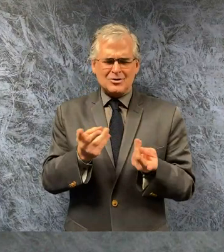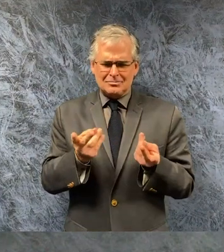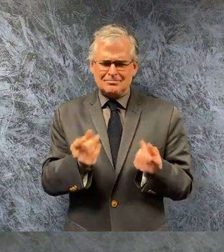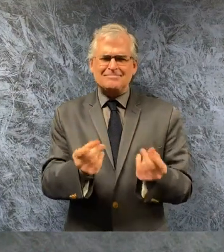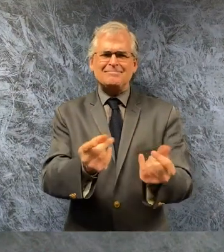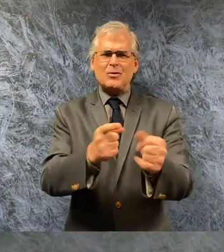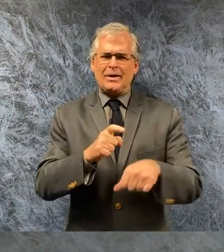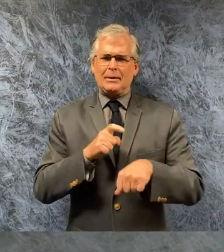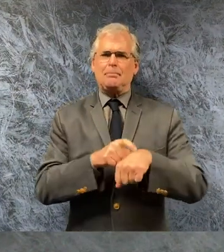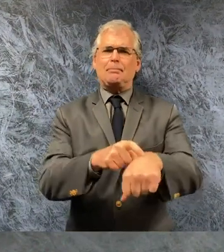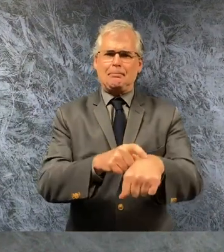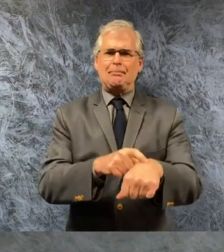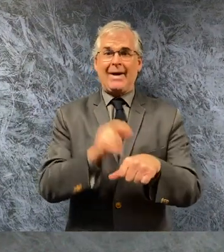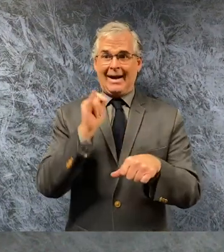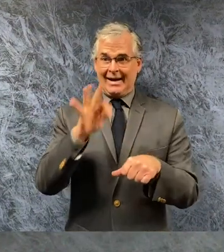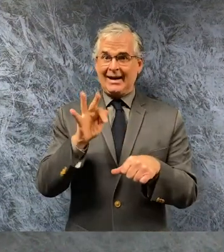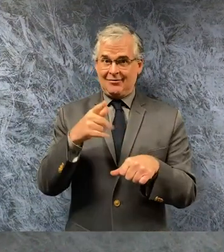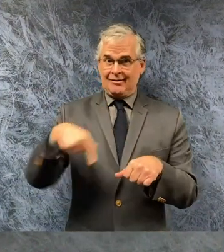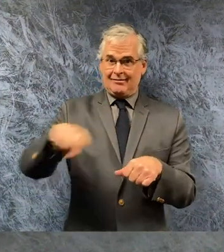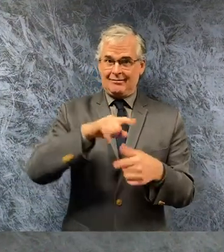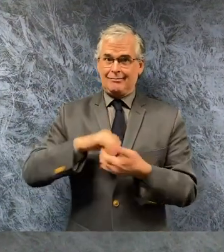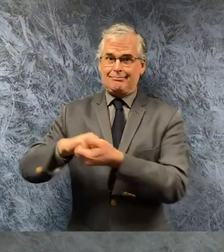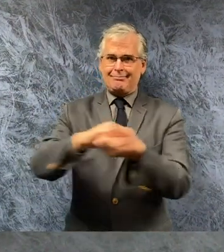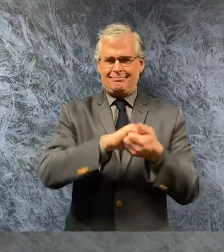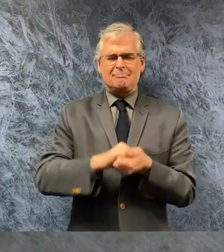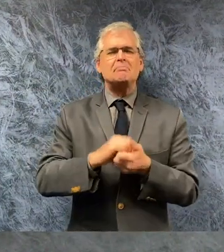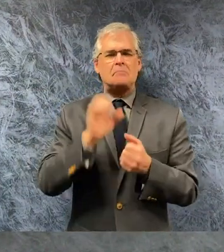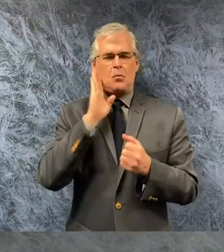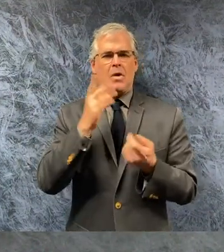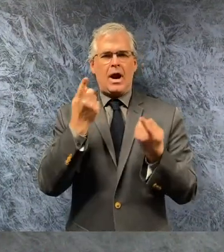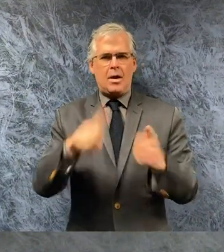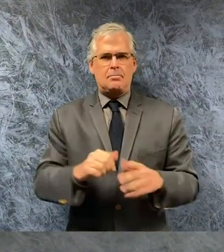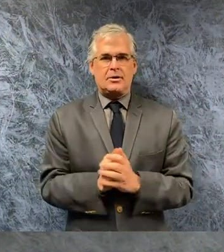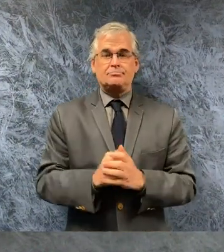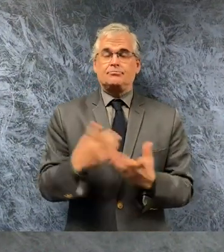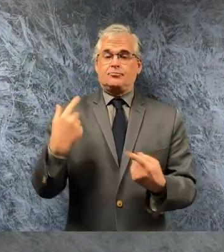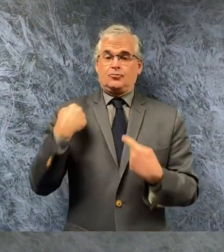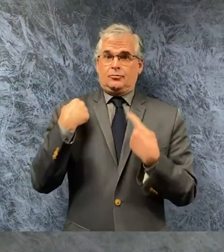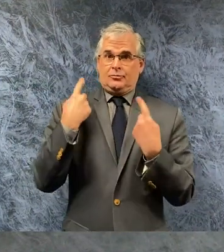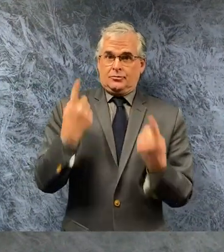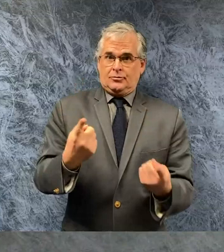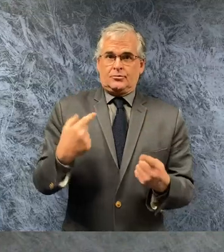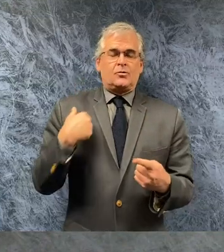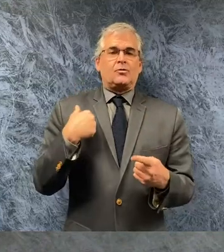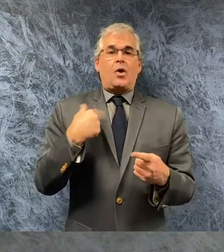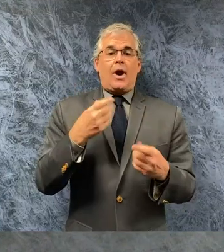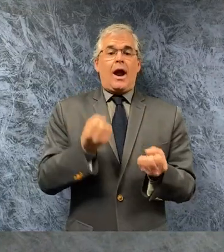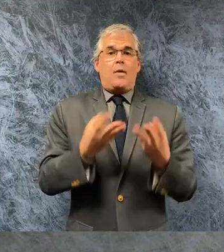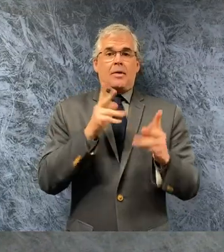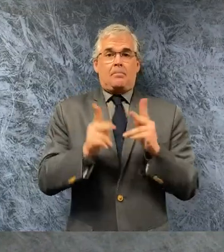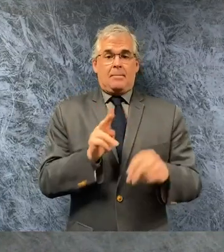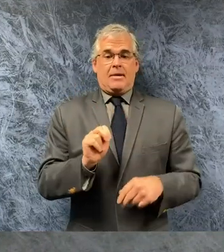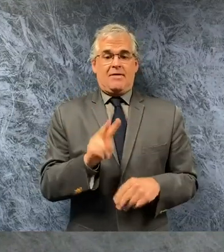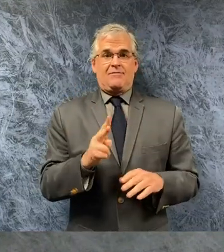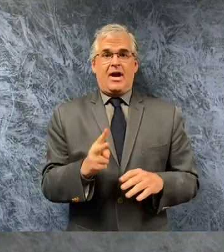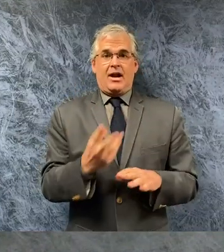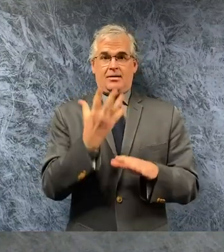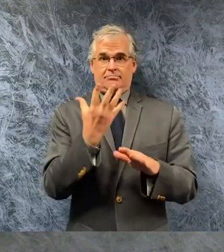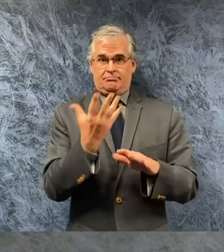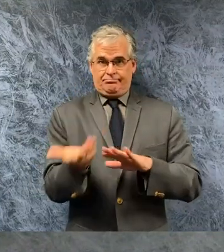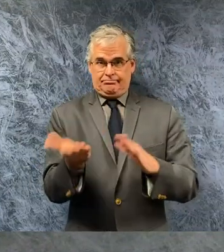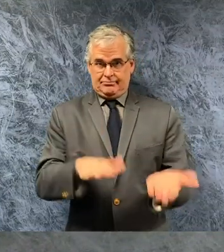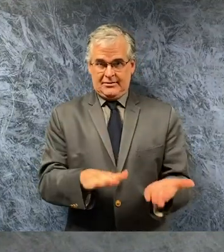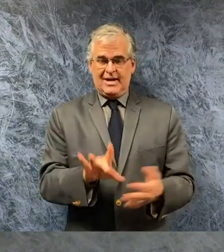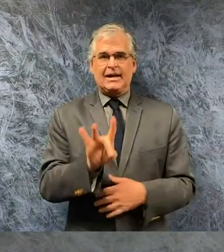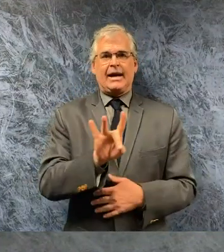as noted on the chart we have lost 80 nevadans to this virus uh if you check the website right